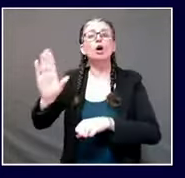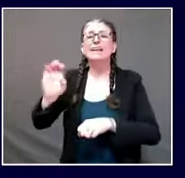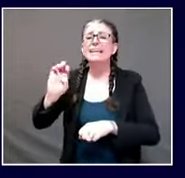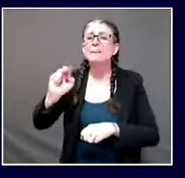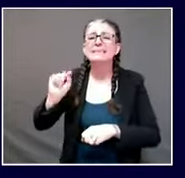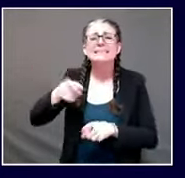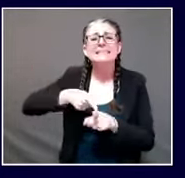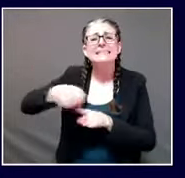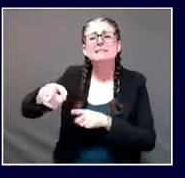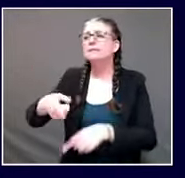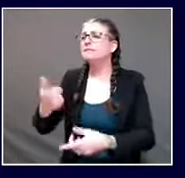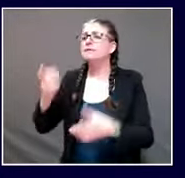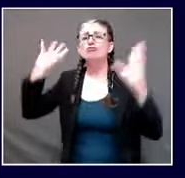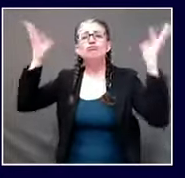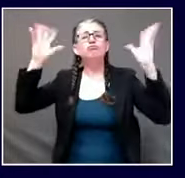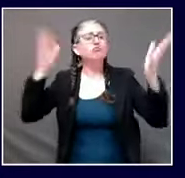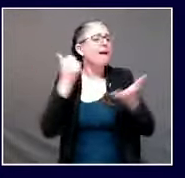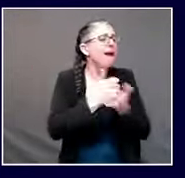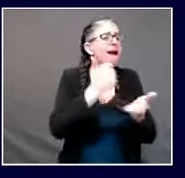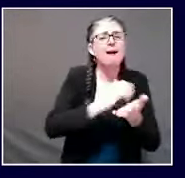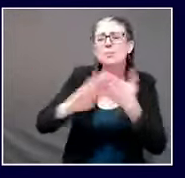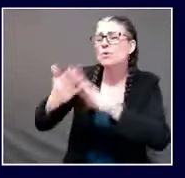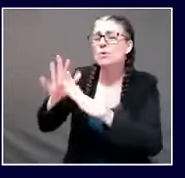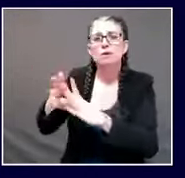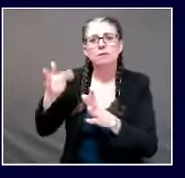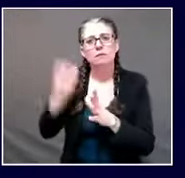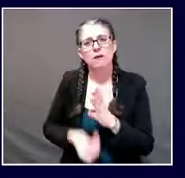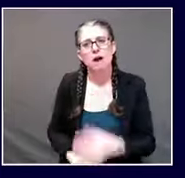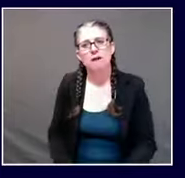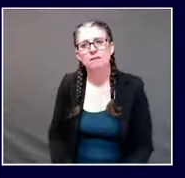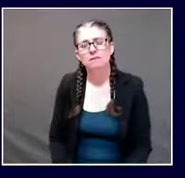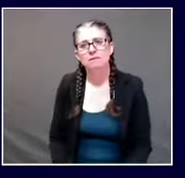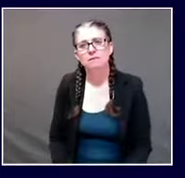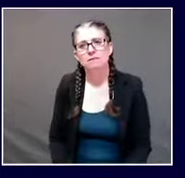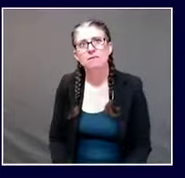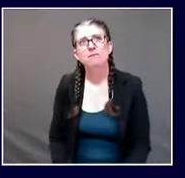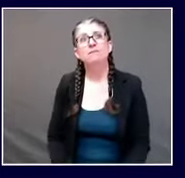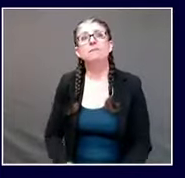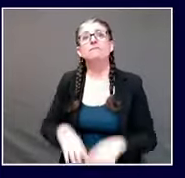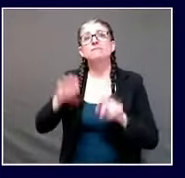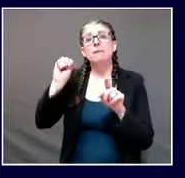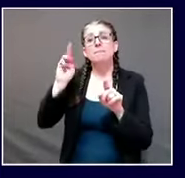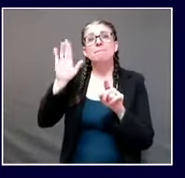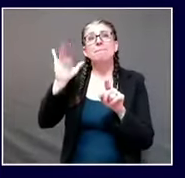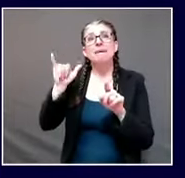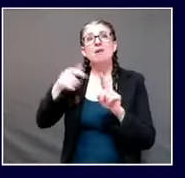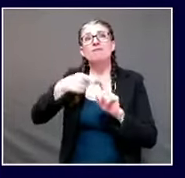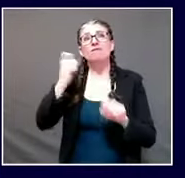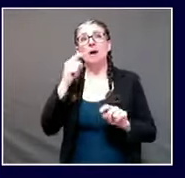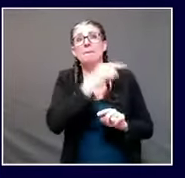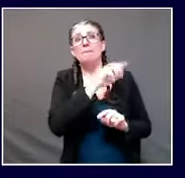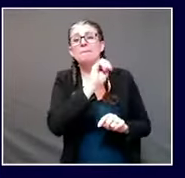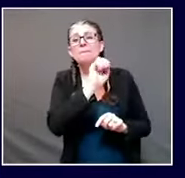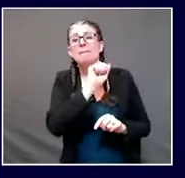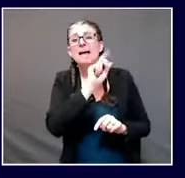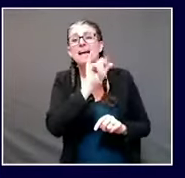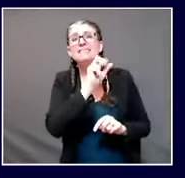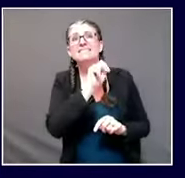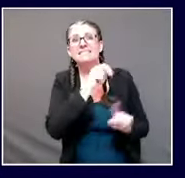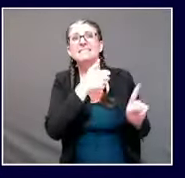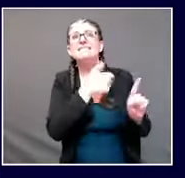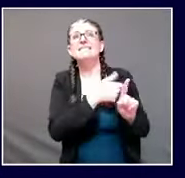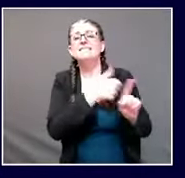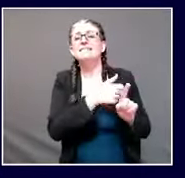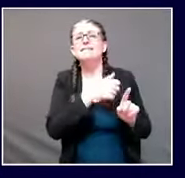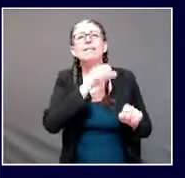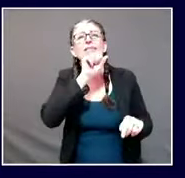People like Mary Hughill of Madison, who was an avid birder and adventurer, who died